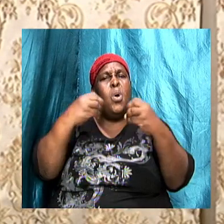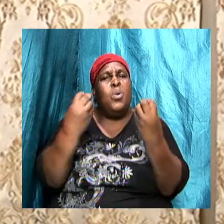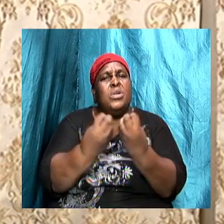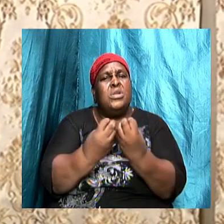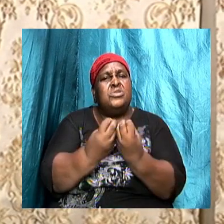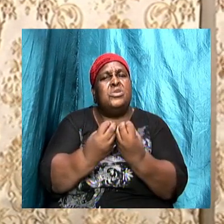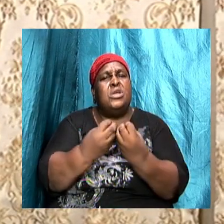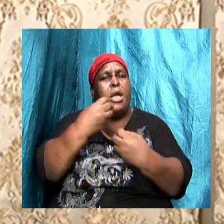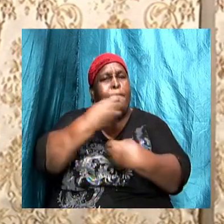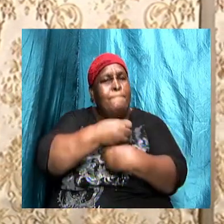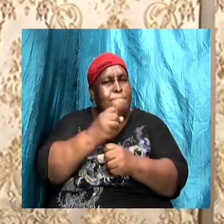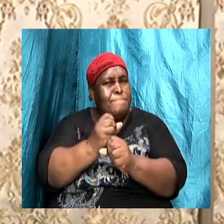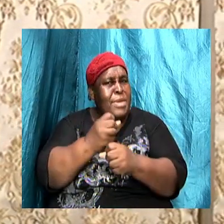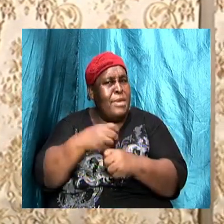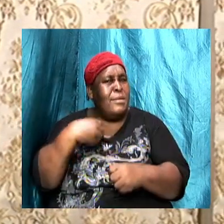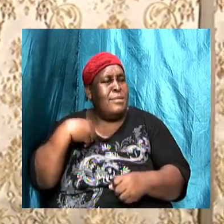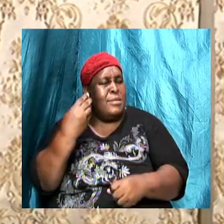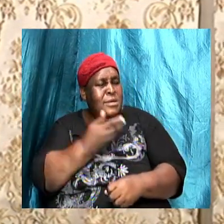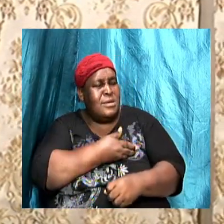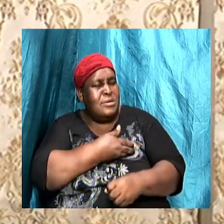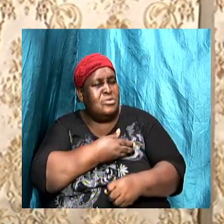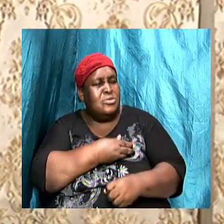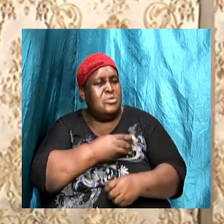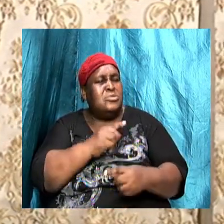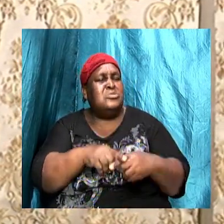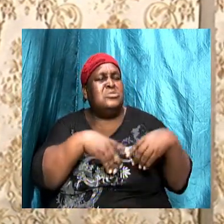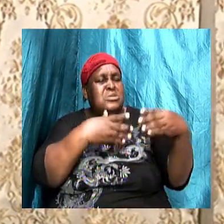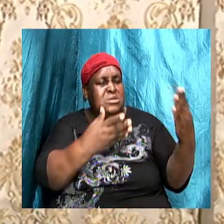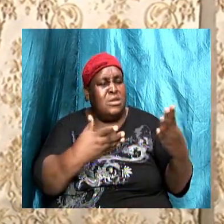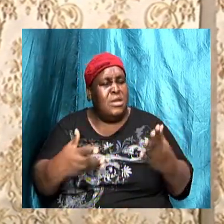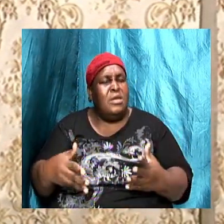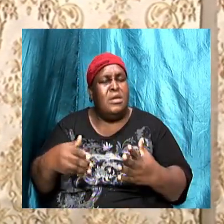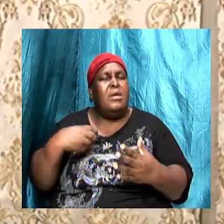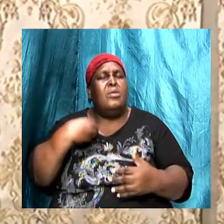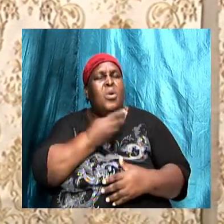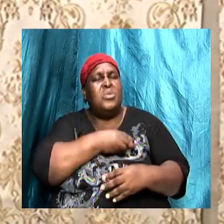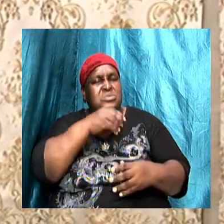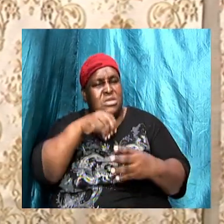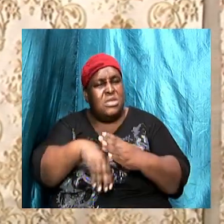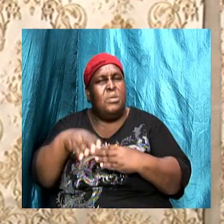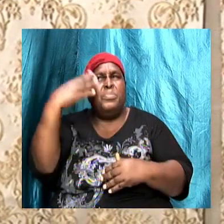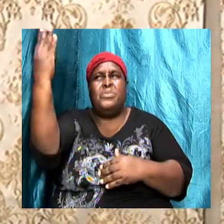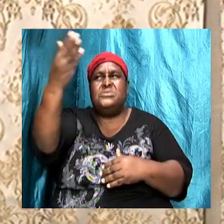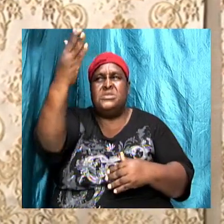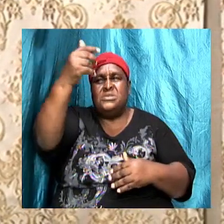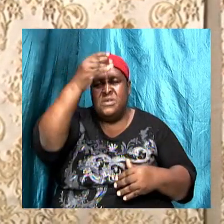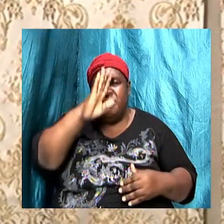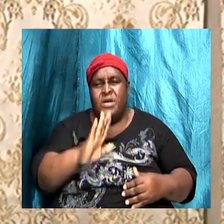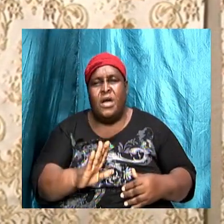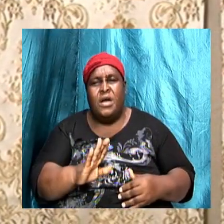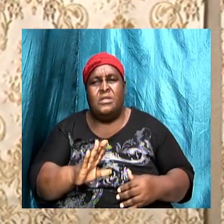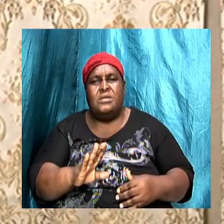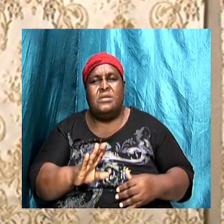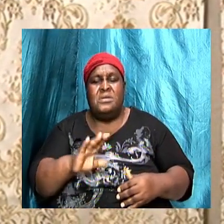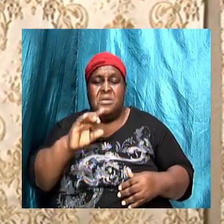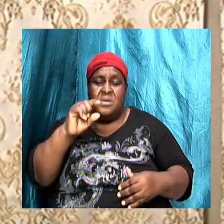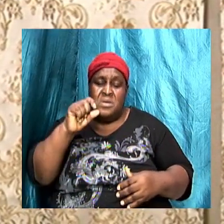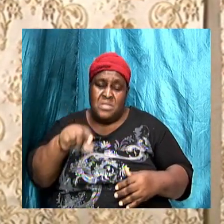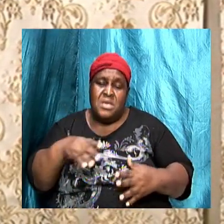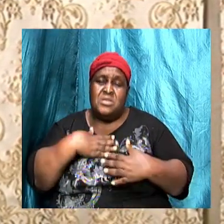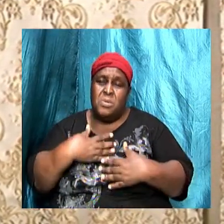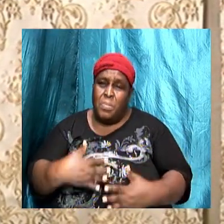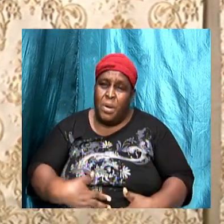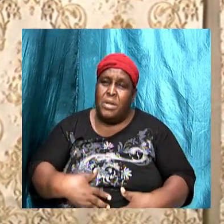facilitate us into the presence of Almighty God. And therefore this thing called the church, this